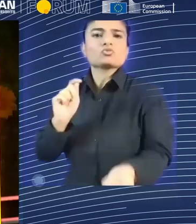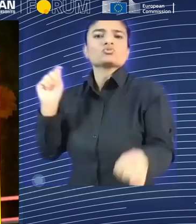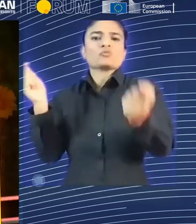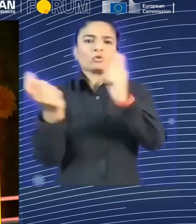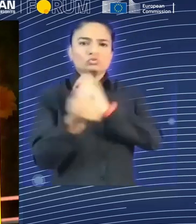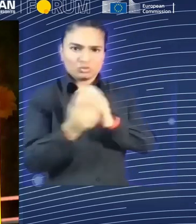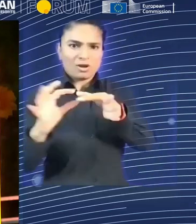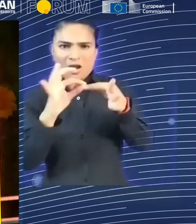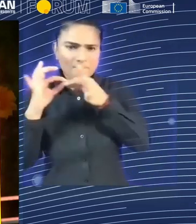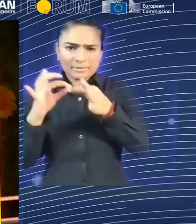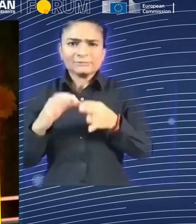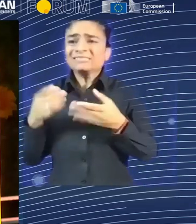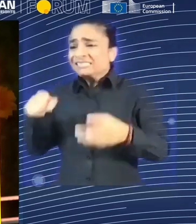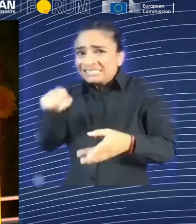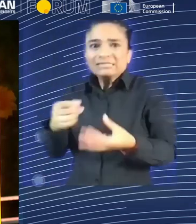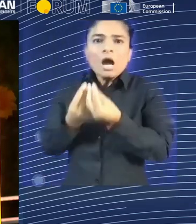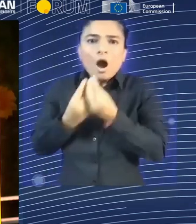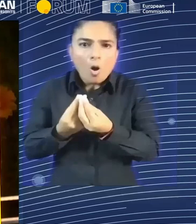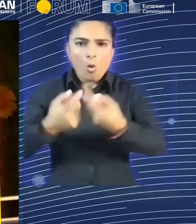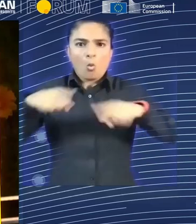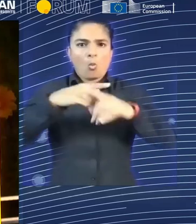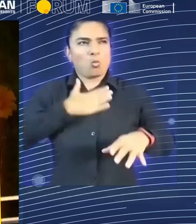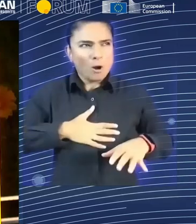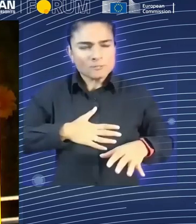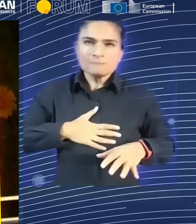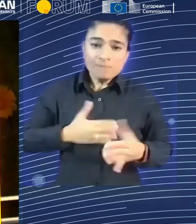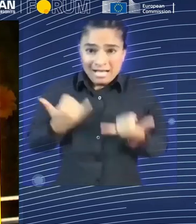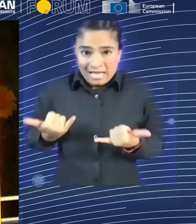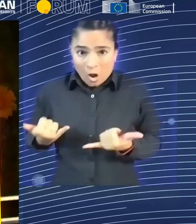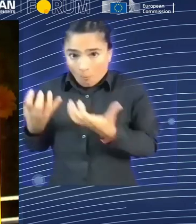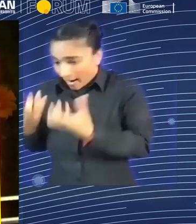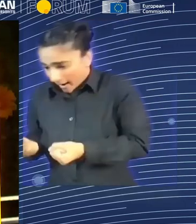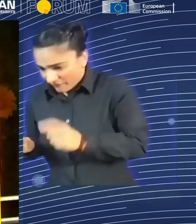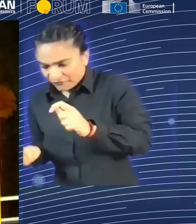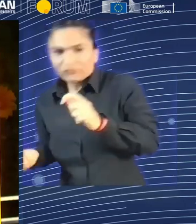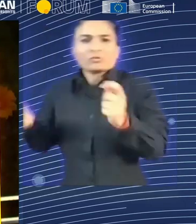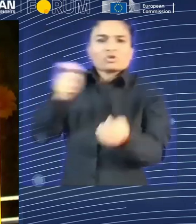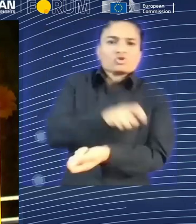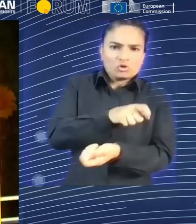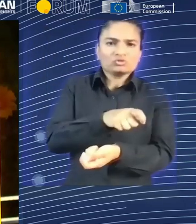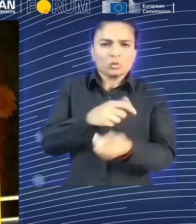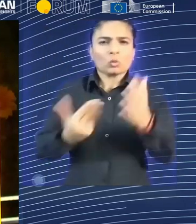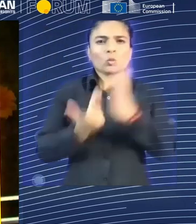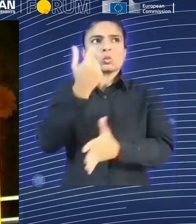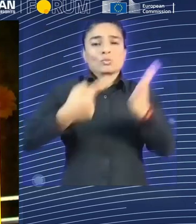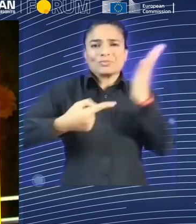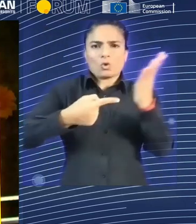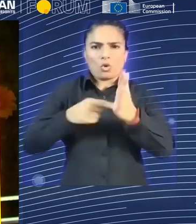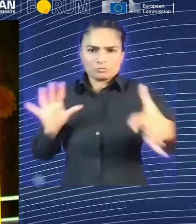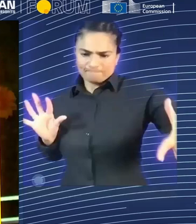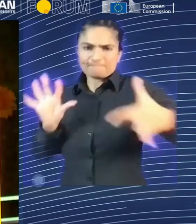you're currently doing with this kind of technology? Now, in terms of how it will kind